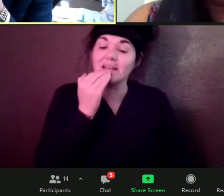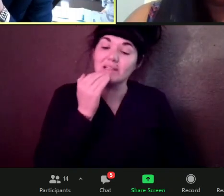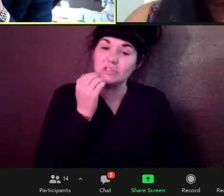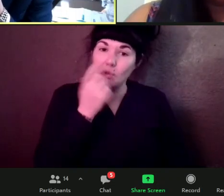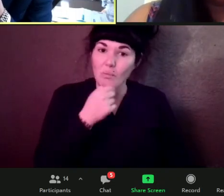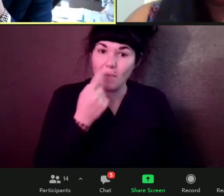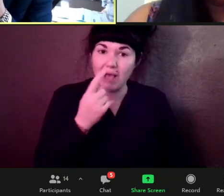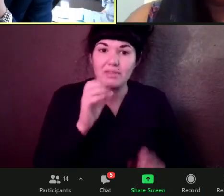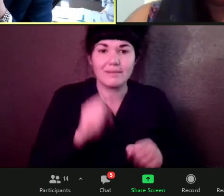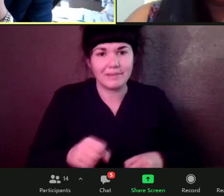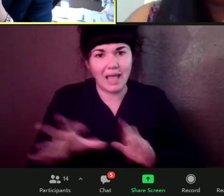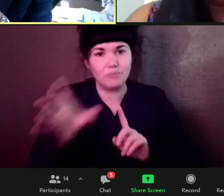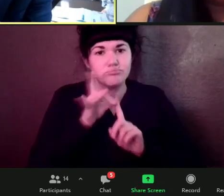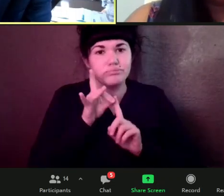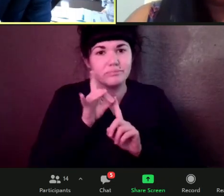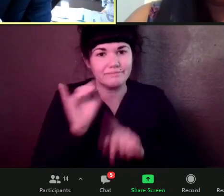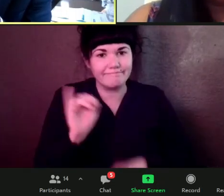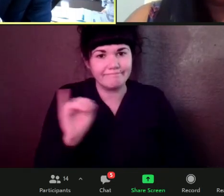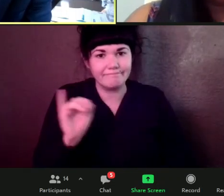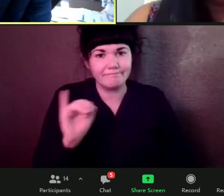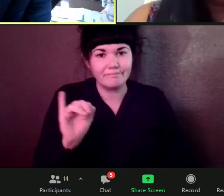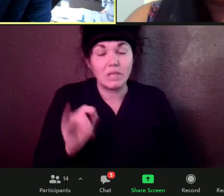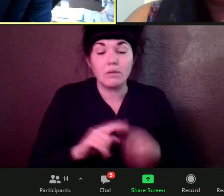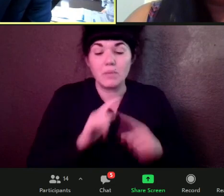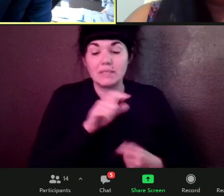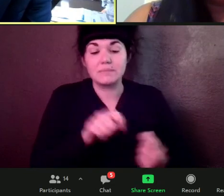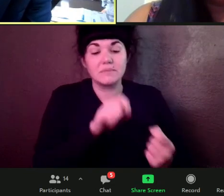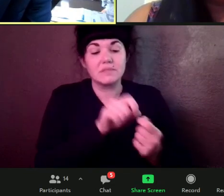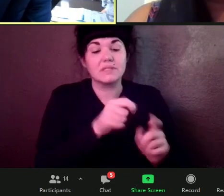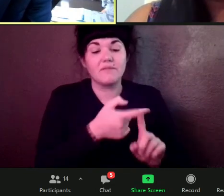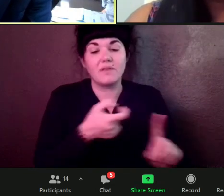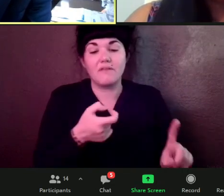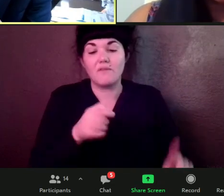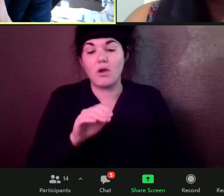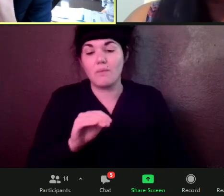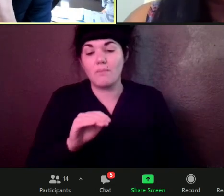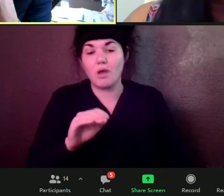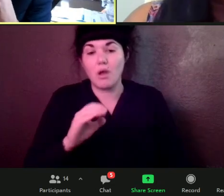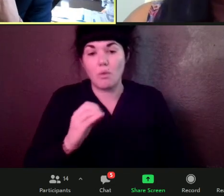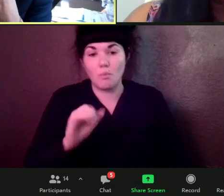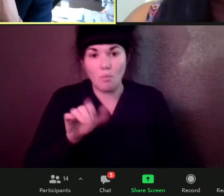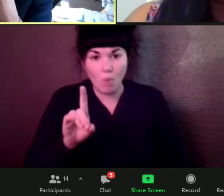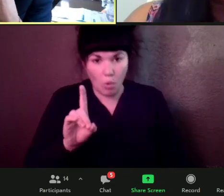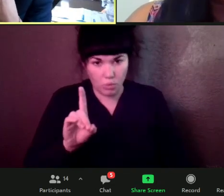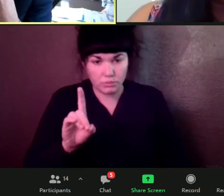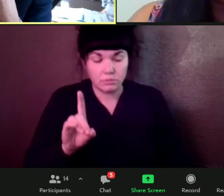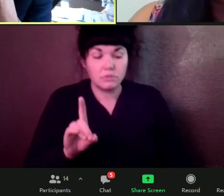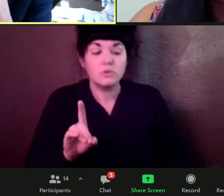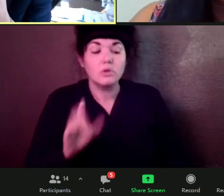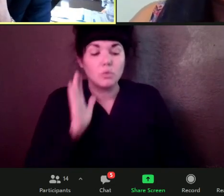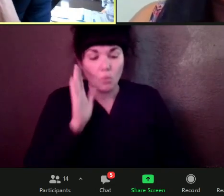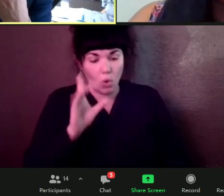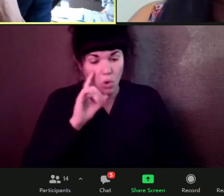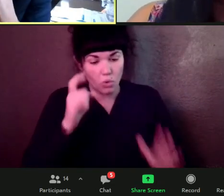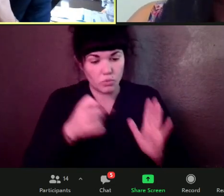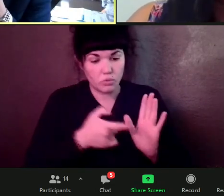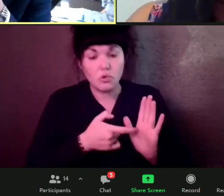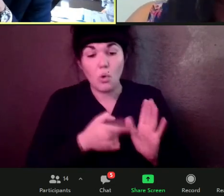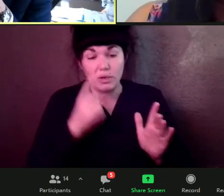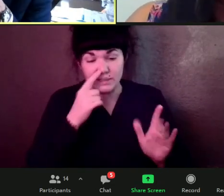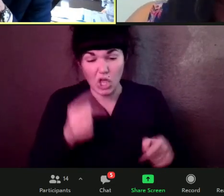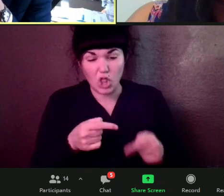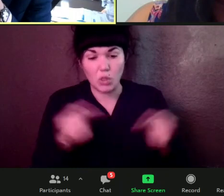specifically for mold, um, it would be allergic type reactions, uh, which would mainly be, um, upper respiratory,